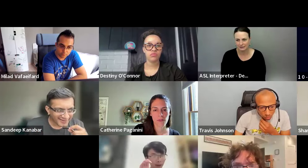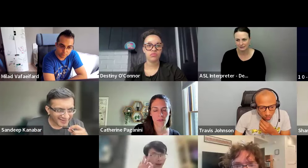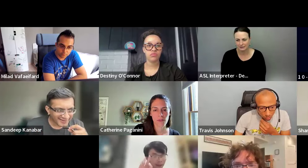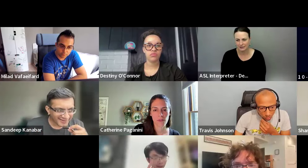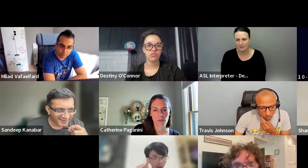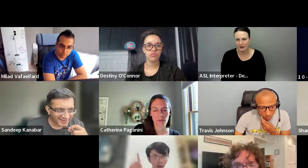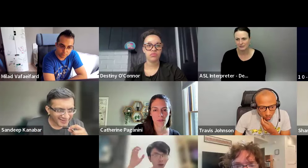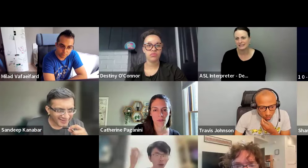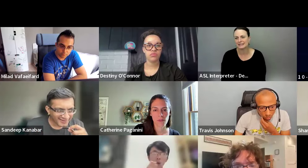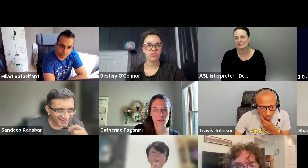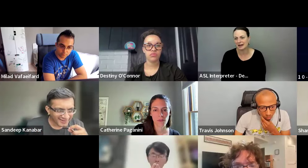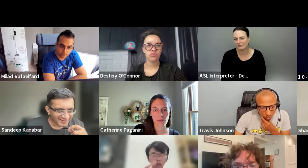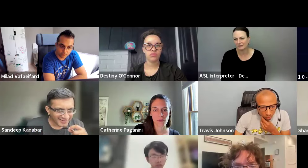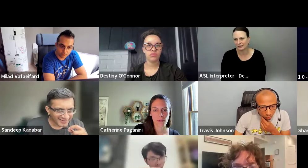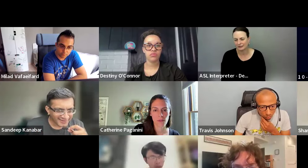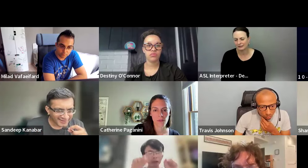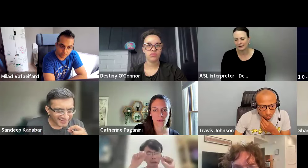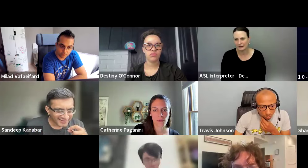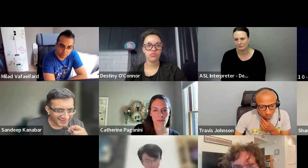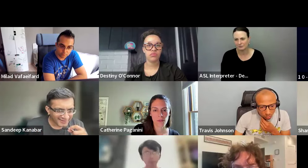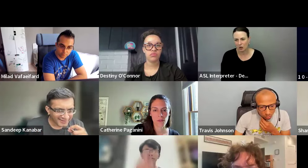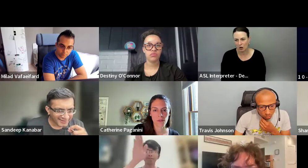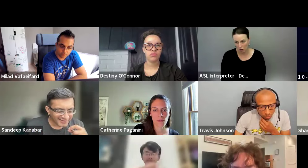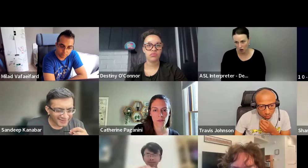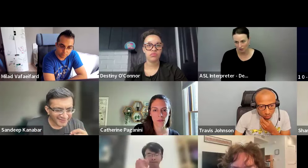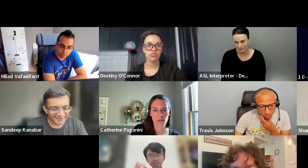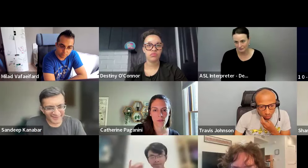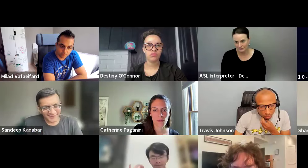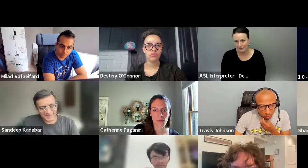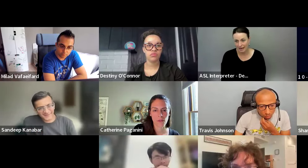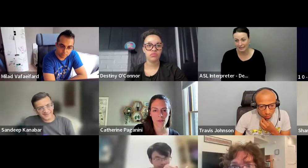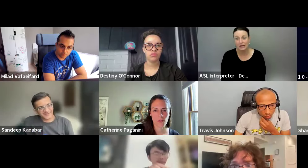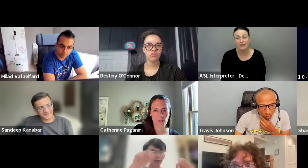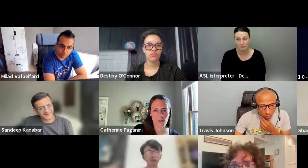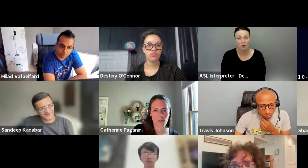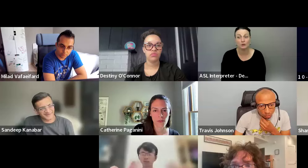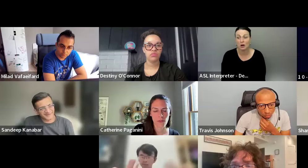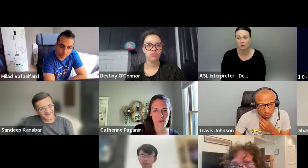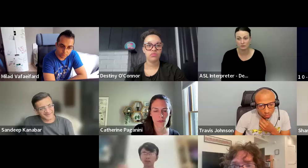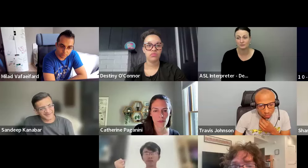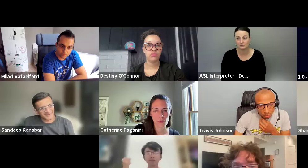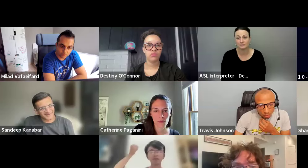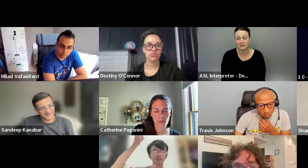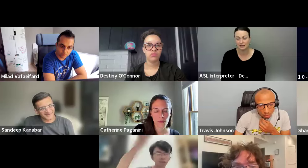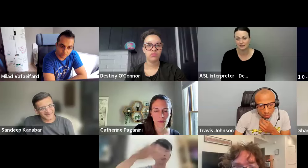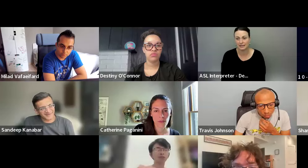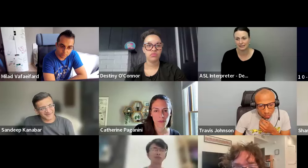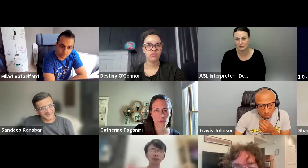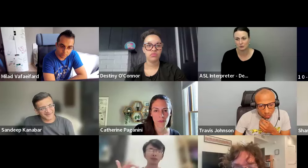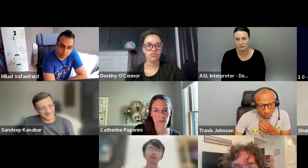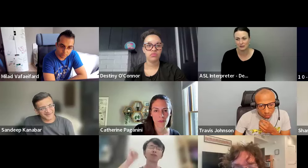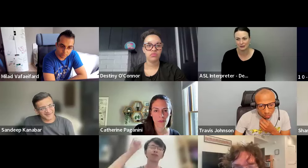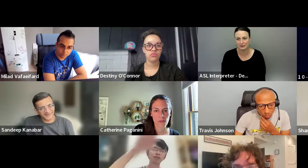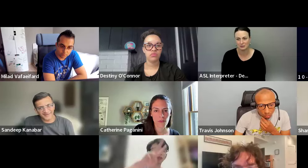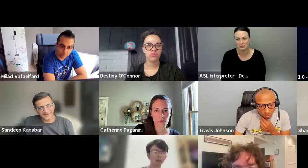about CNCF, um, Hong Kong, I can let them all know that they